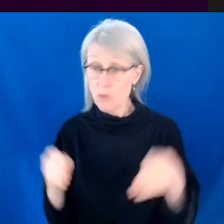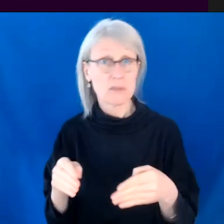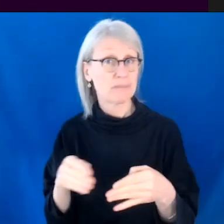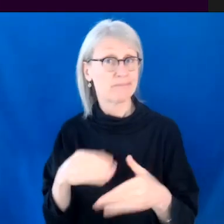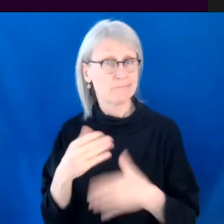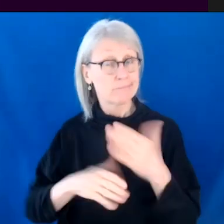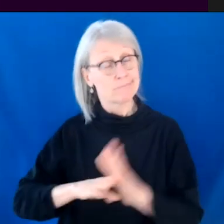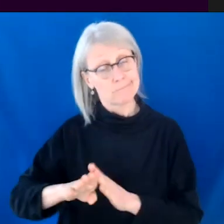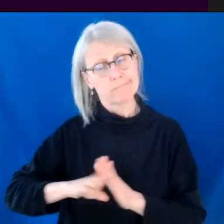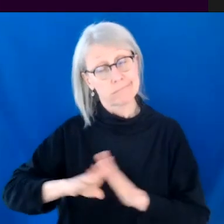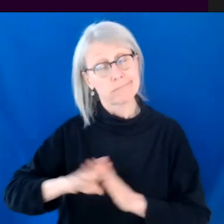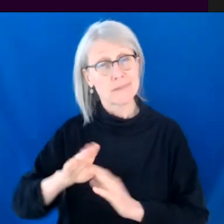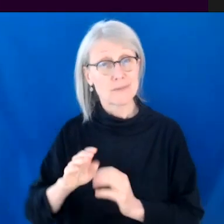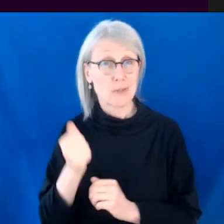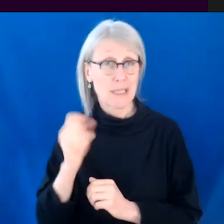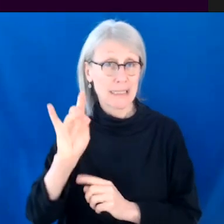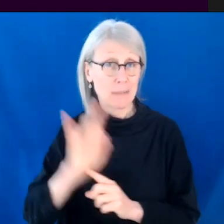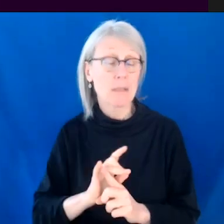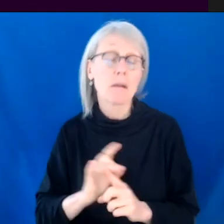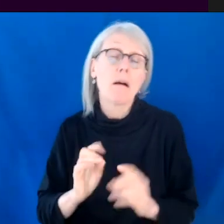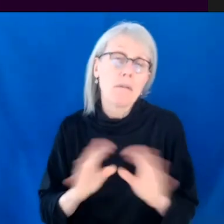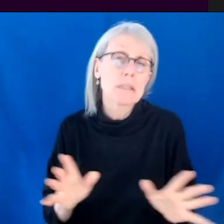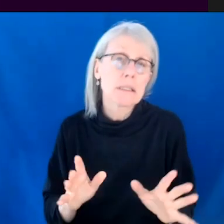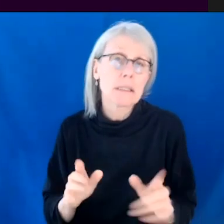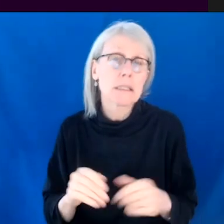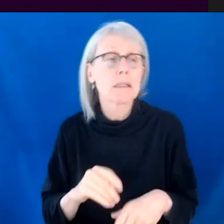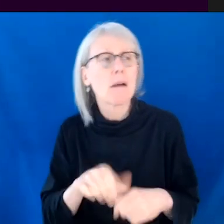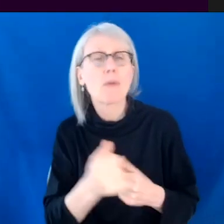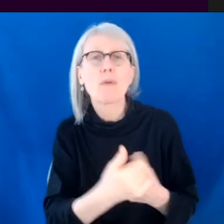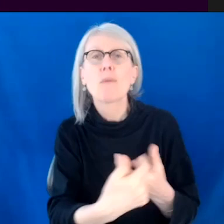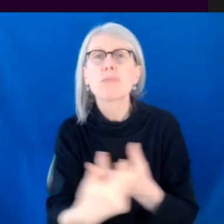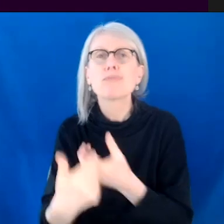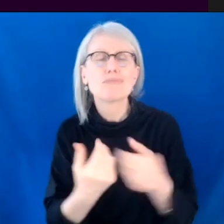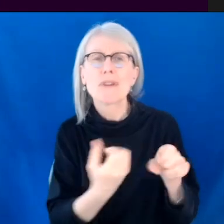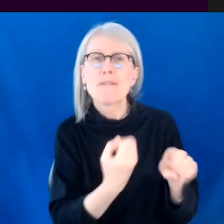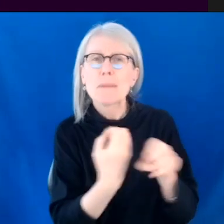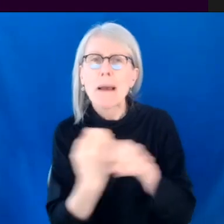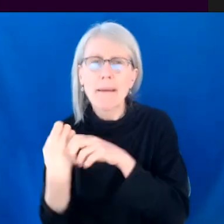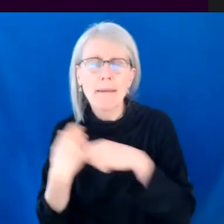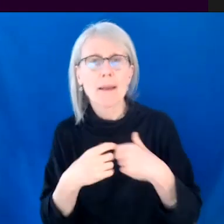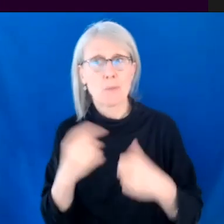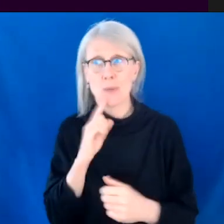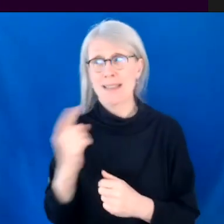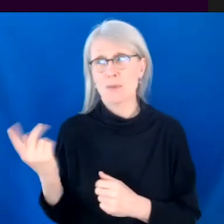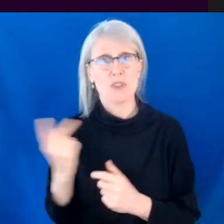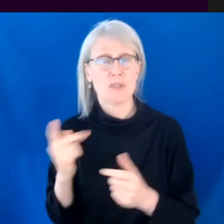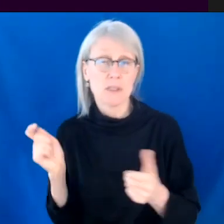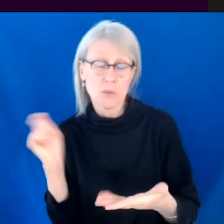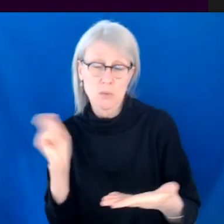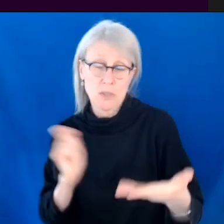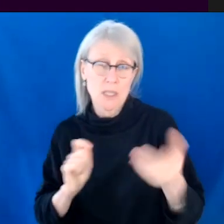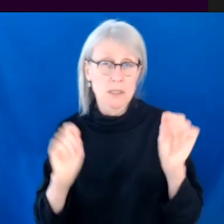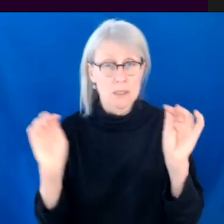And it was obviously with the feedback of, of our partners, but it would often be just Anne-Marie and I in a room kind of breaking the